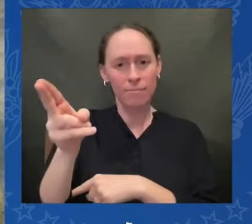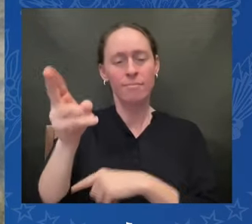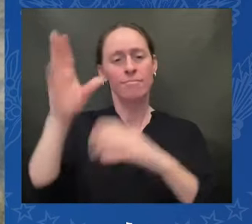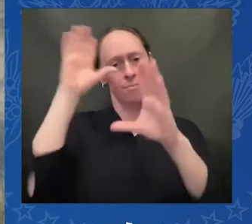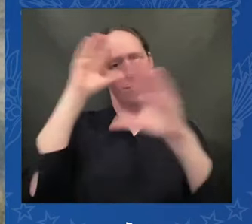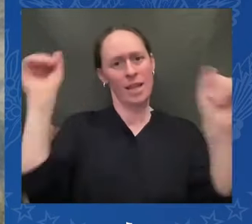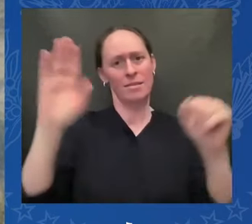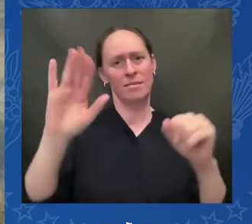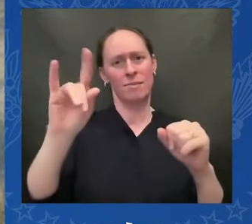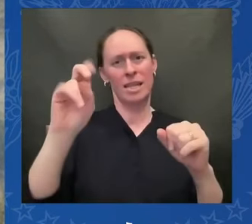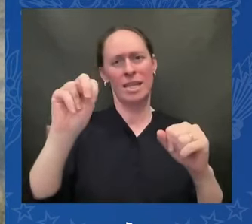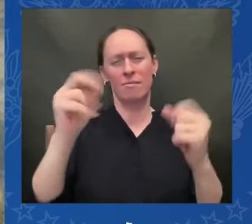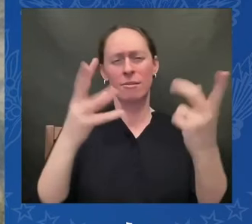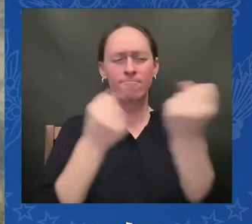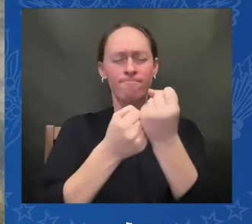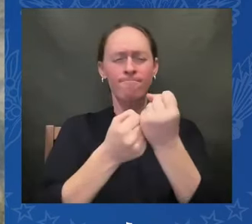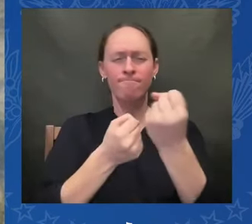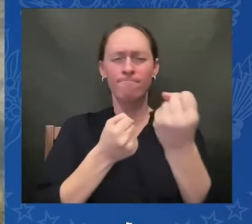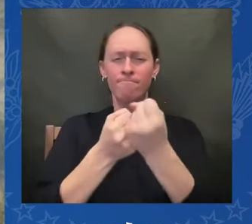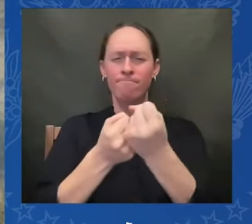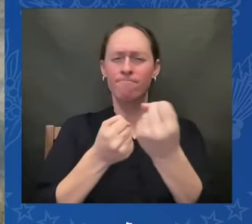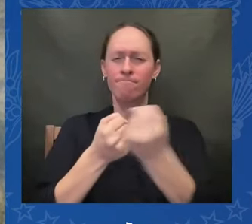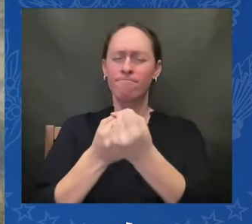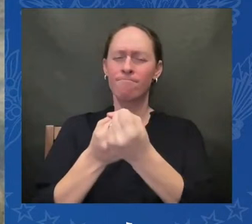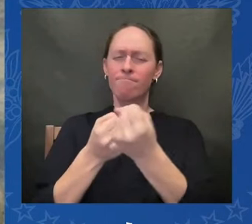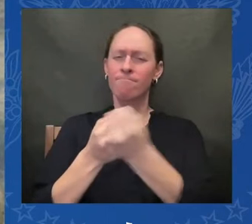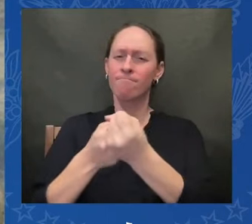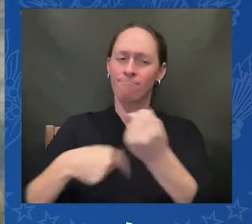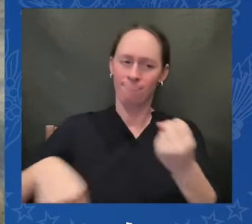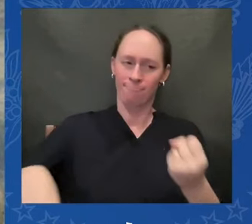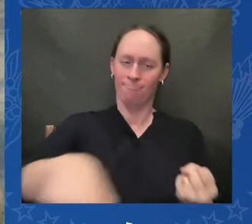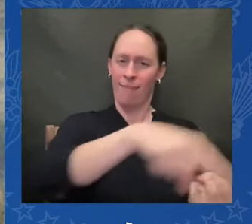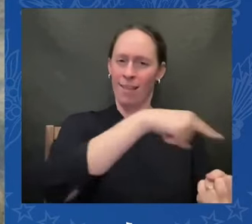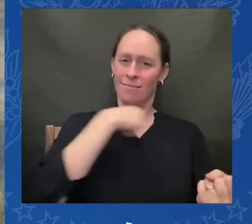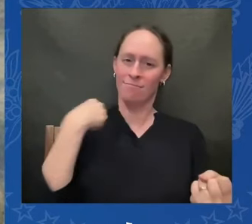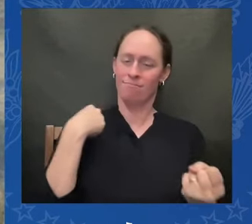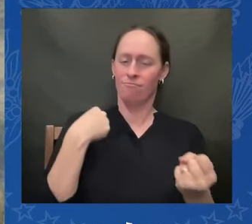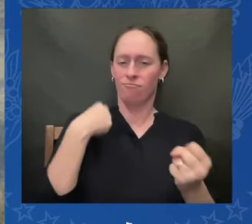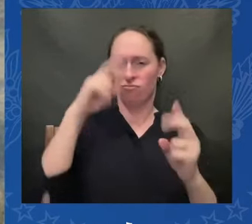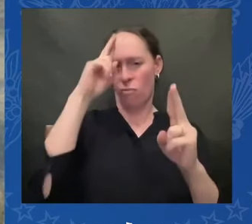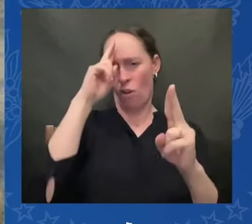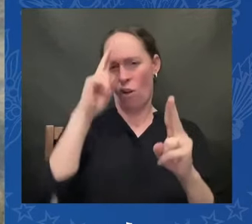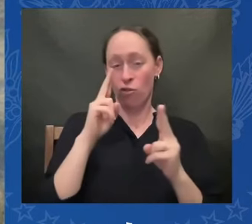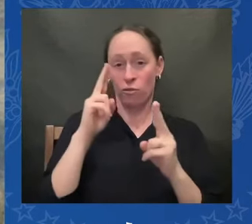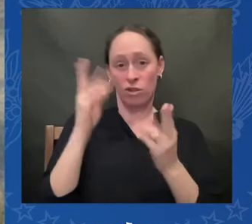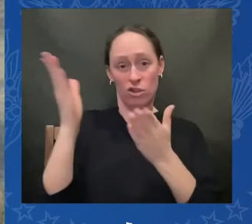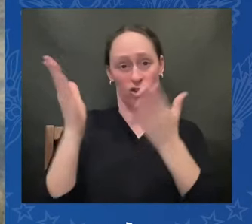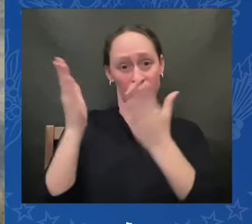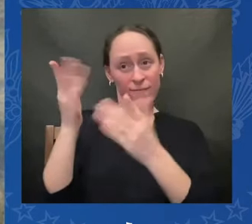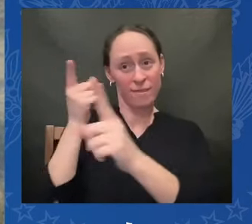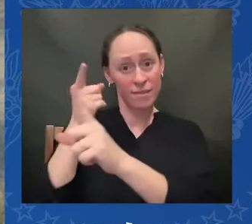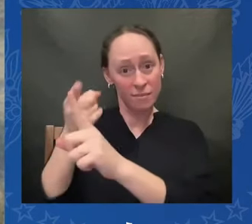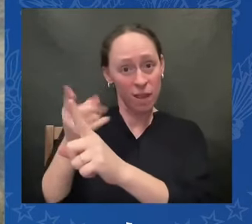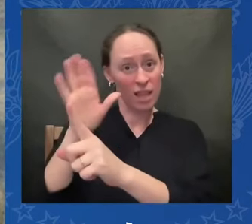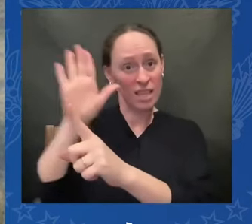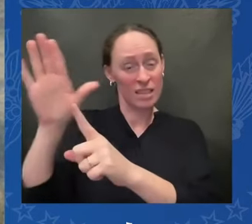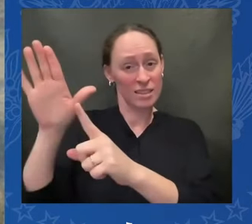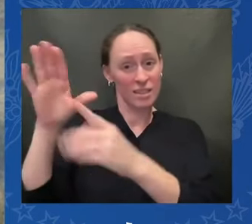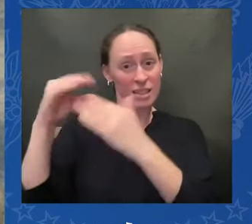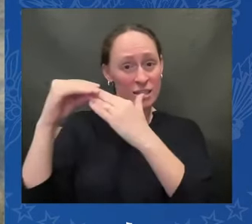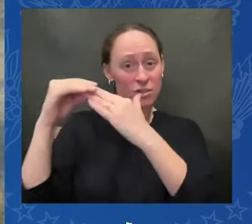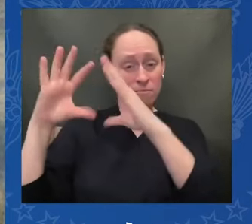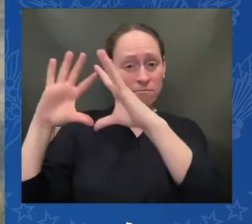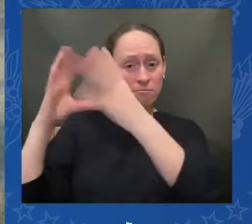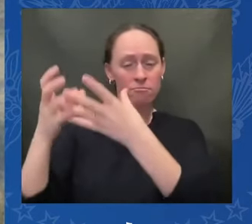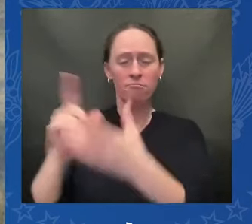honor of my lifetime to serve a president and an administration that truly sees indigenous people